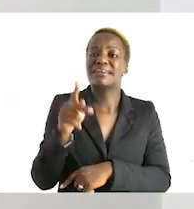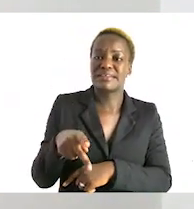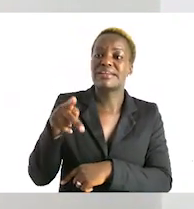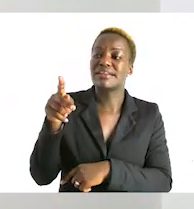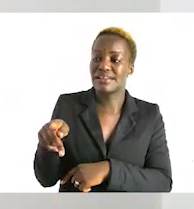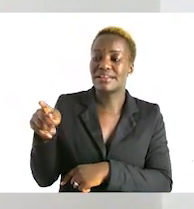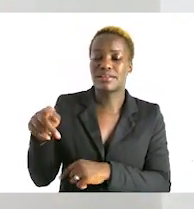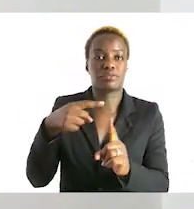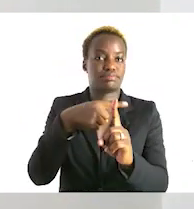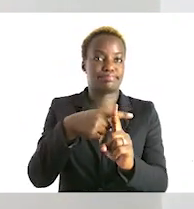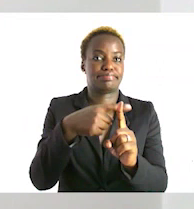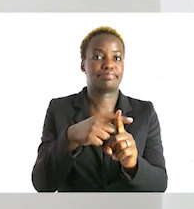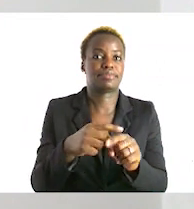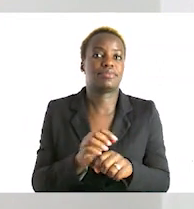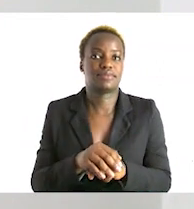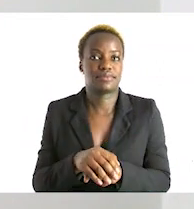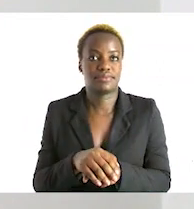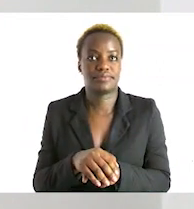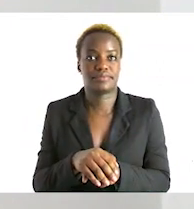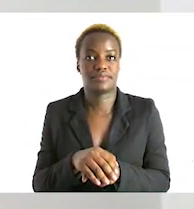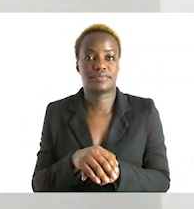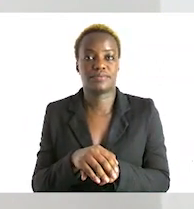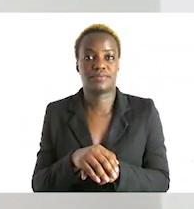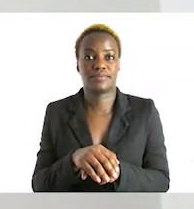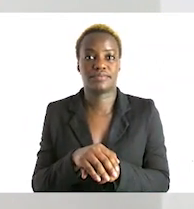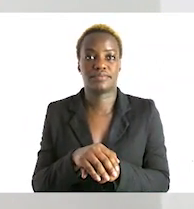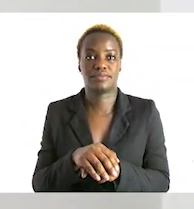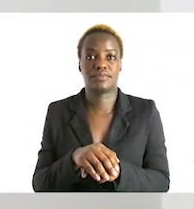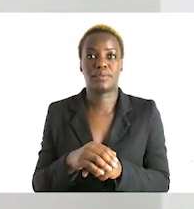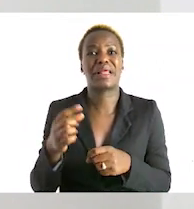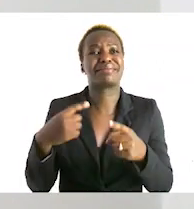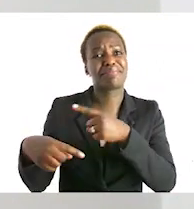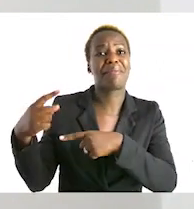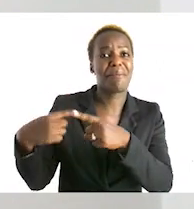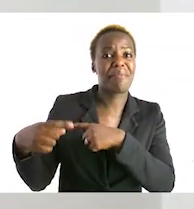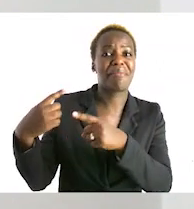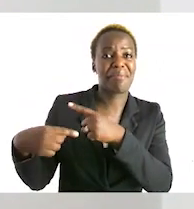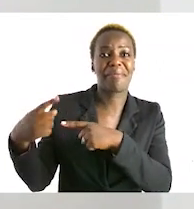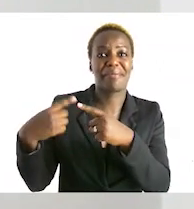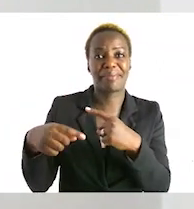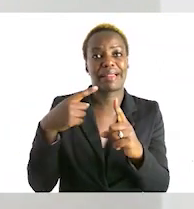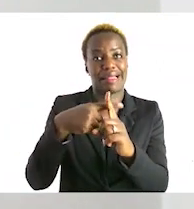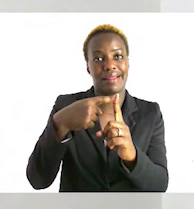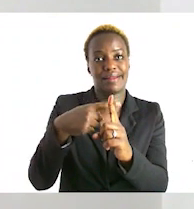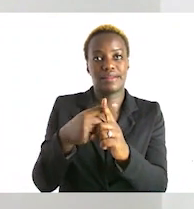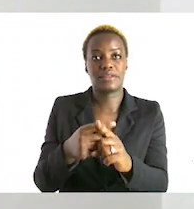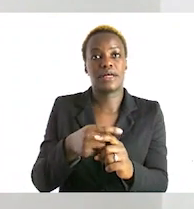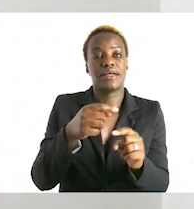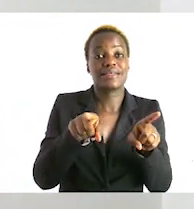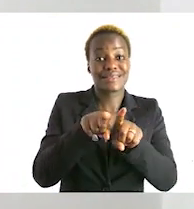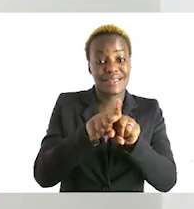addition this way we can do also the skip counting let us quickly count three